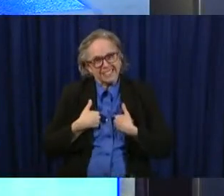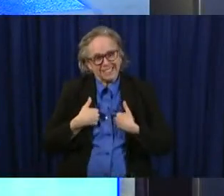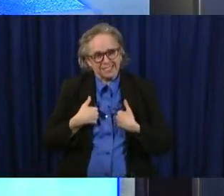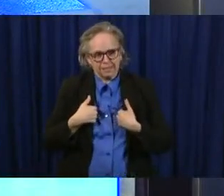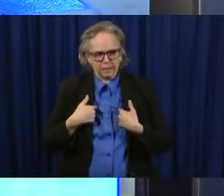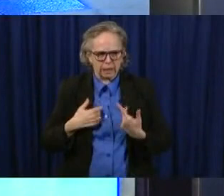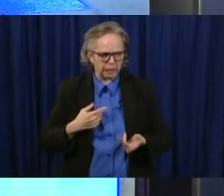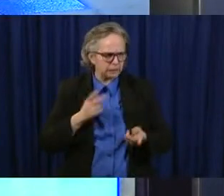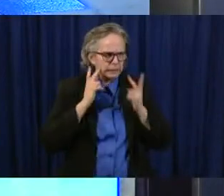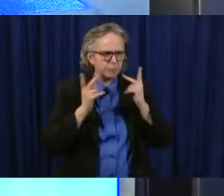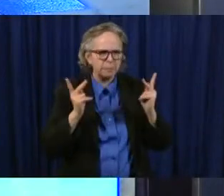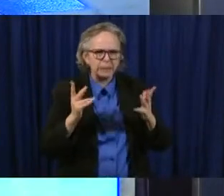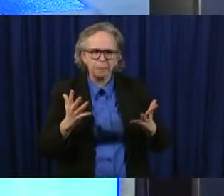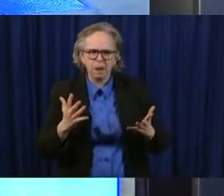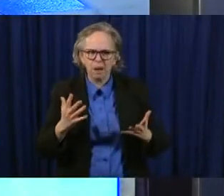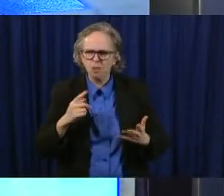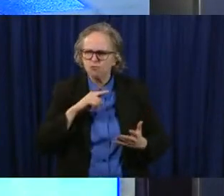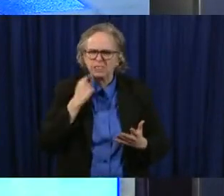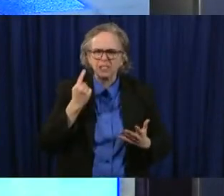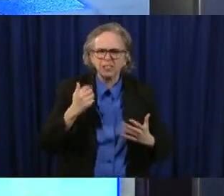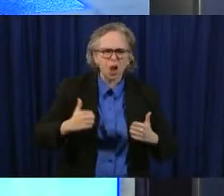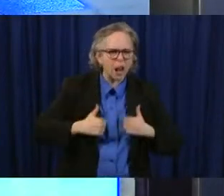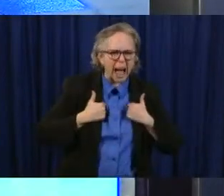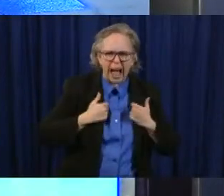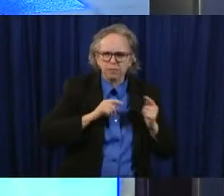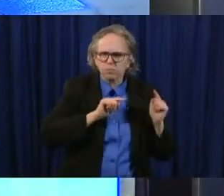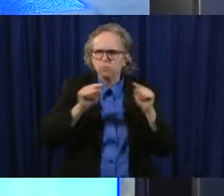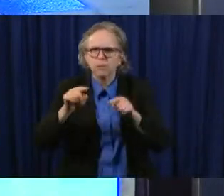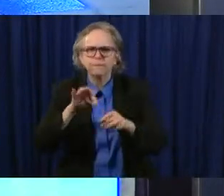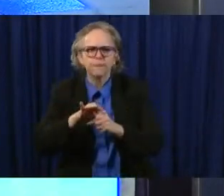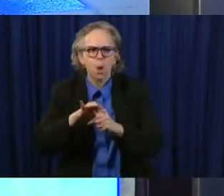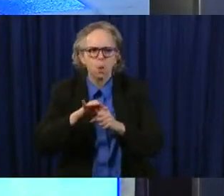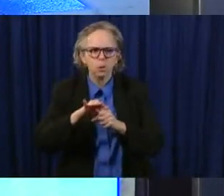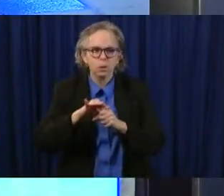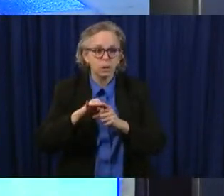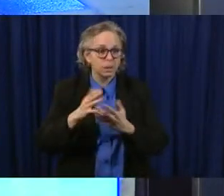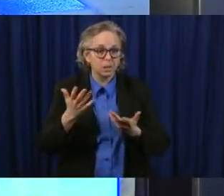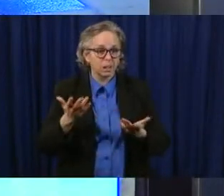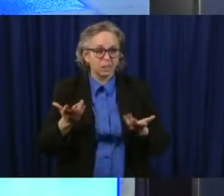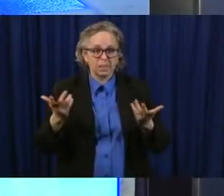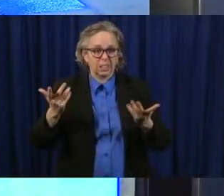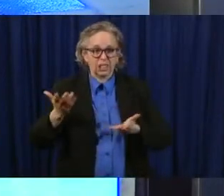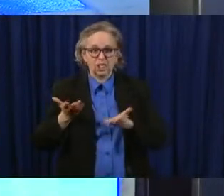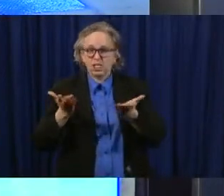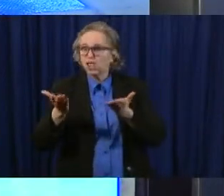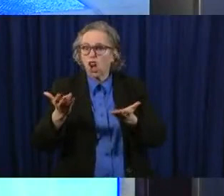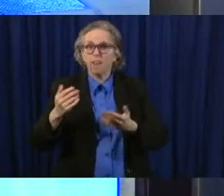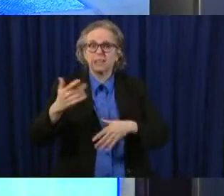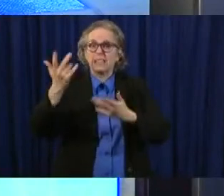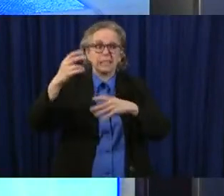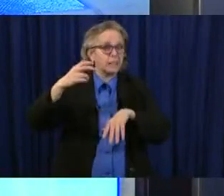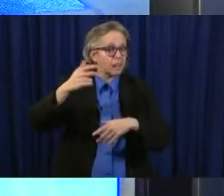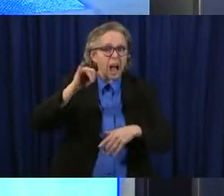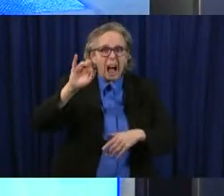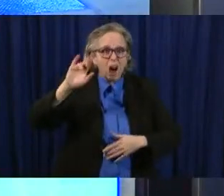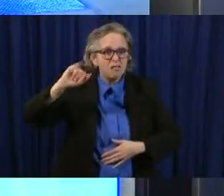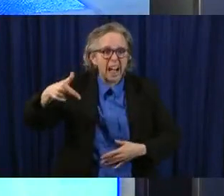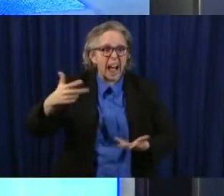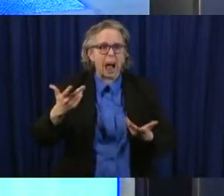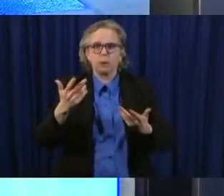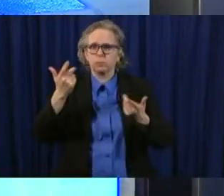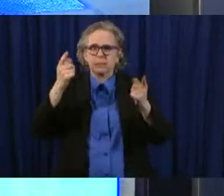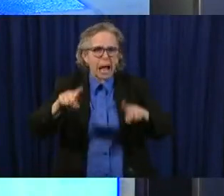tell the story about seeing people in iraq when i served there uh who came out to spite the threats of terrorists they were told that they would have their